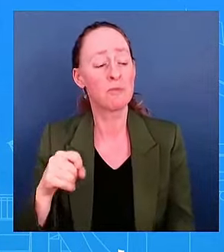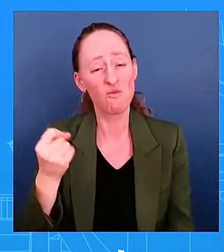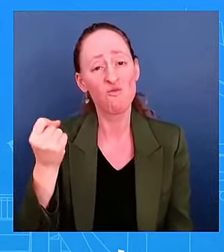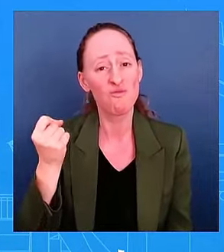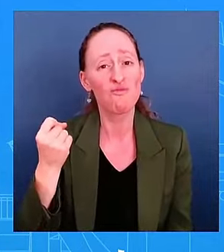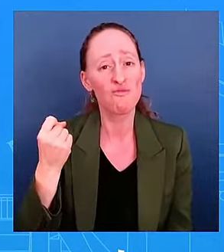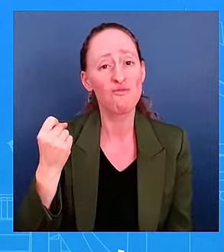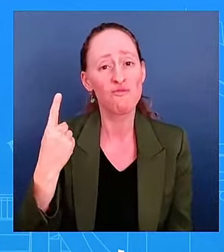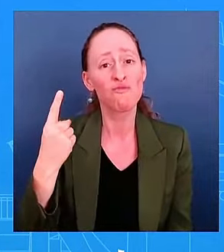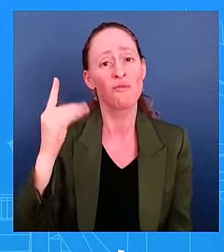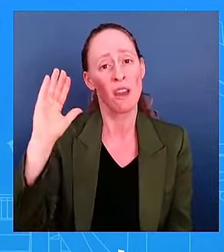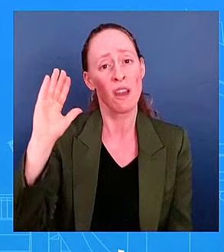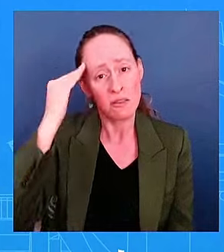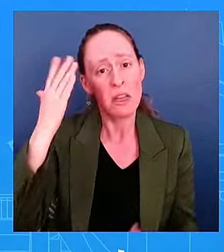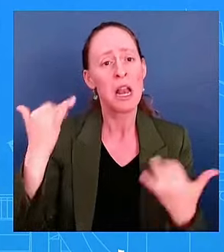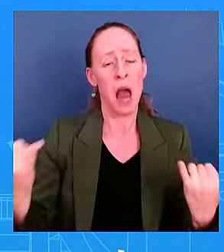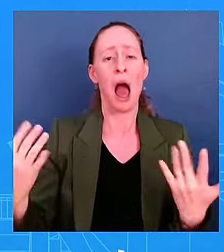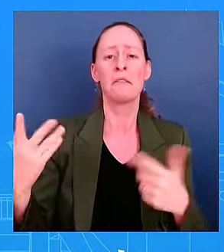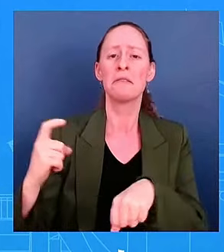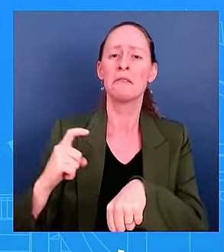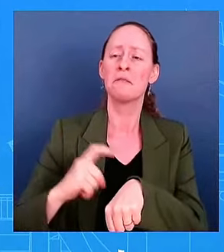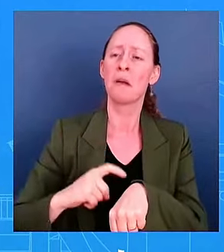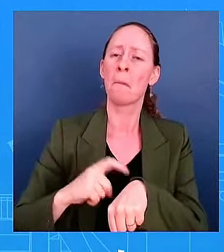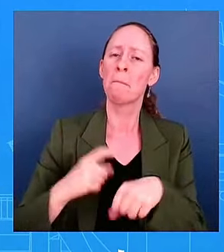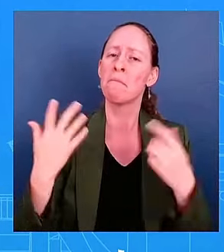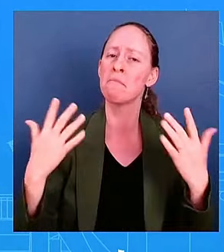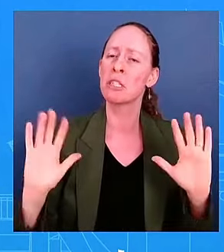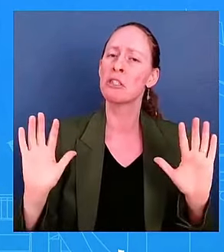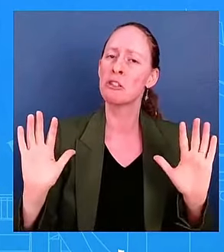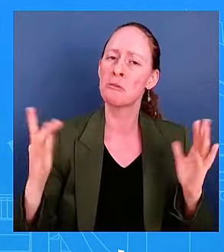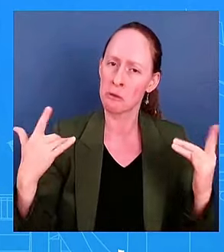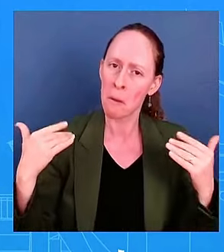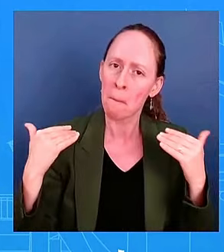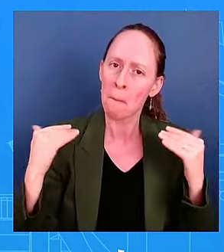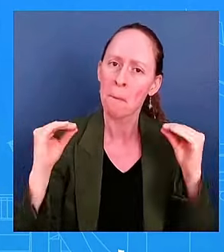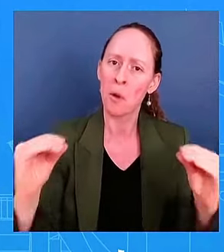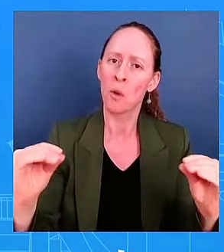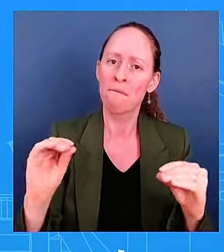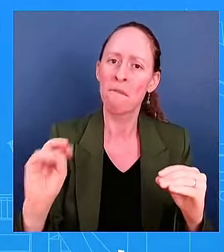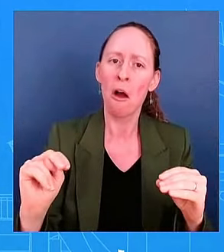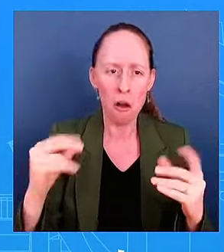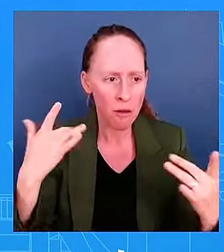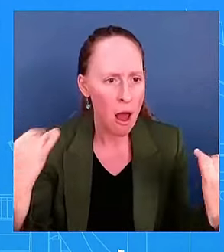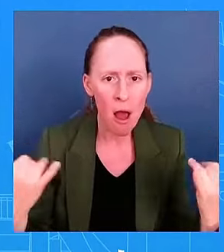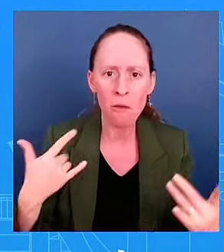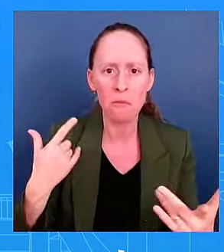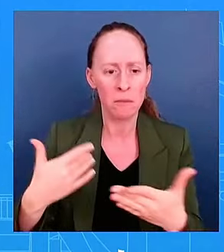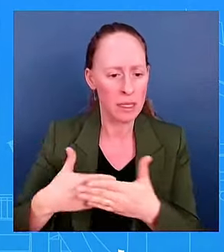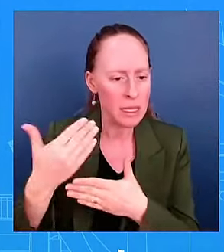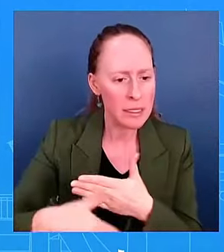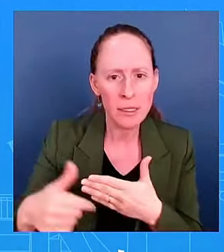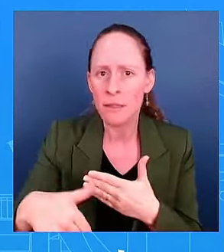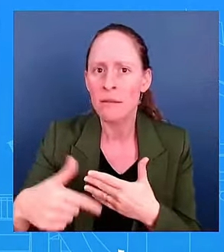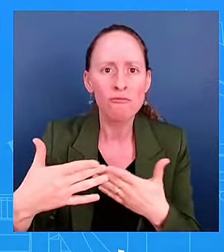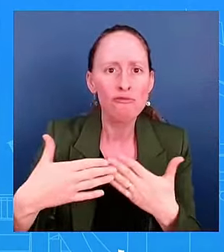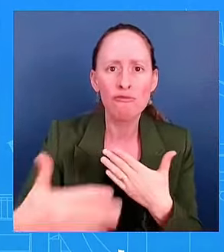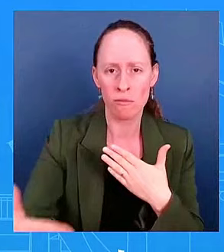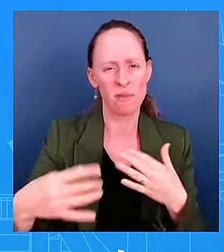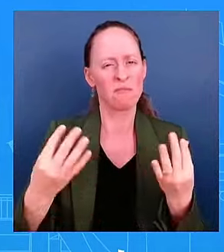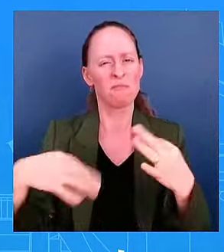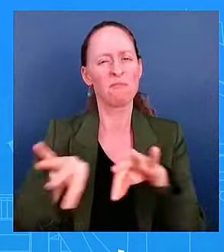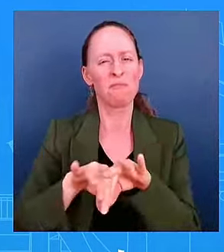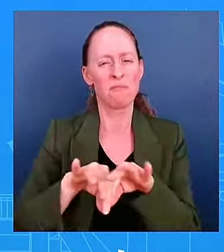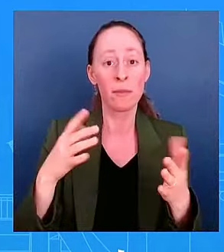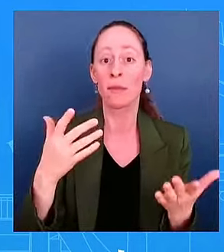to deliver on the really critical, important issues that the American people care about. When you think about NATO, you think about foreign policy, it is